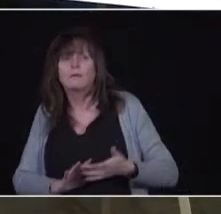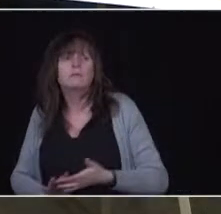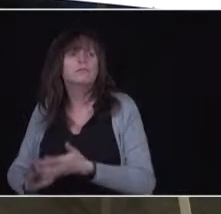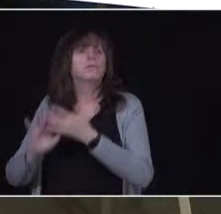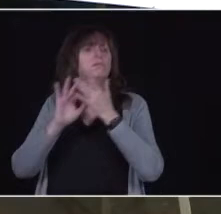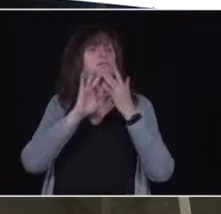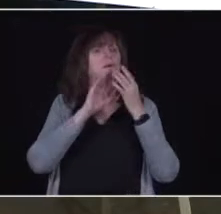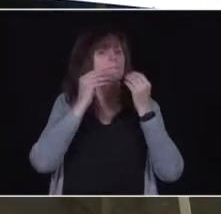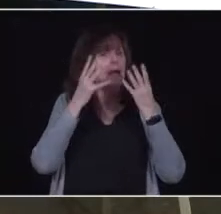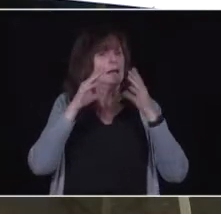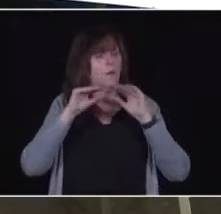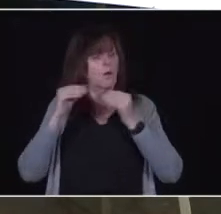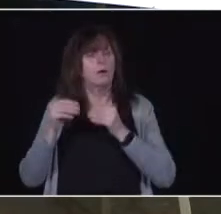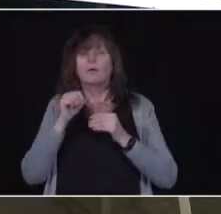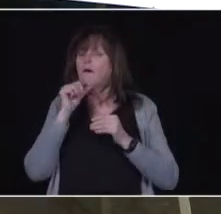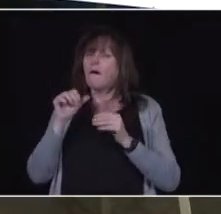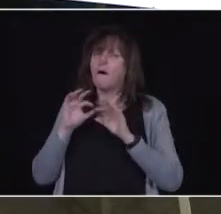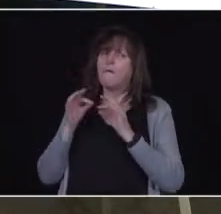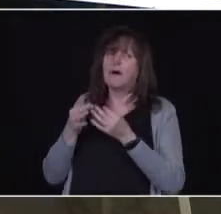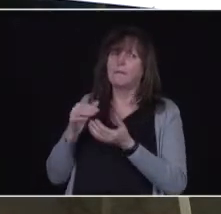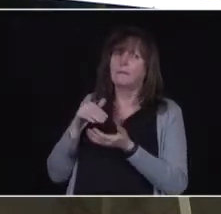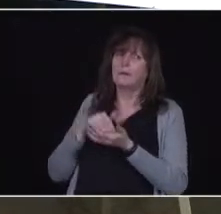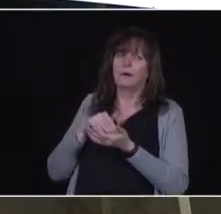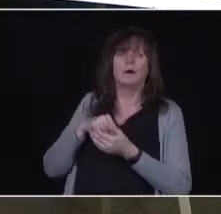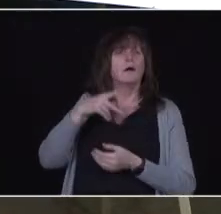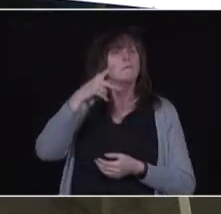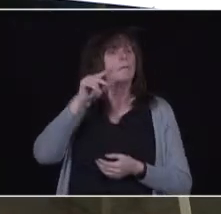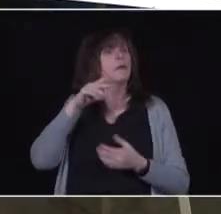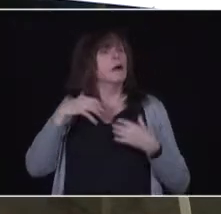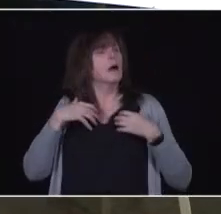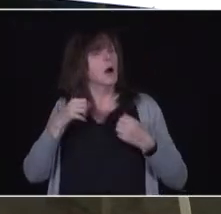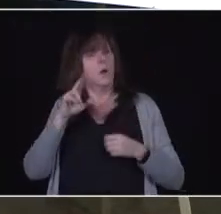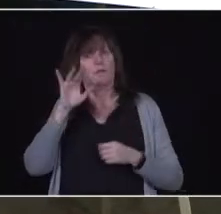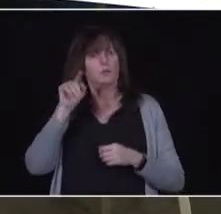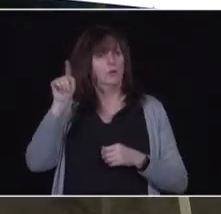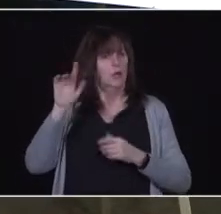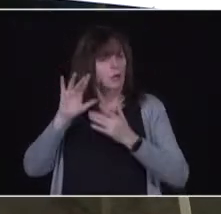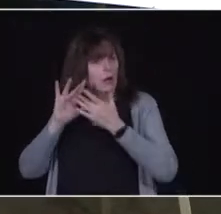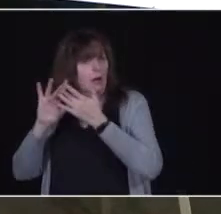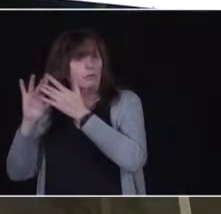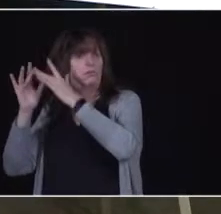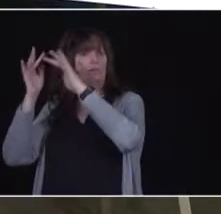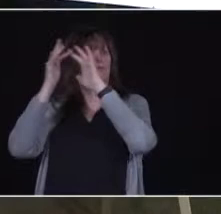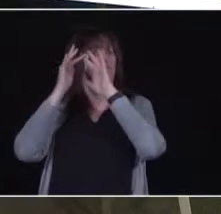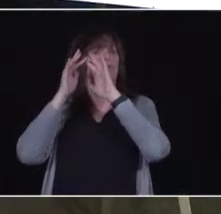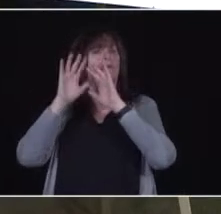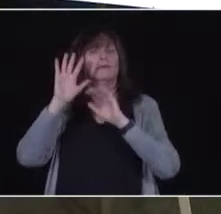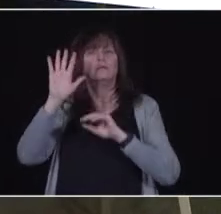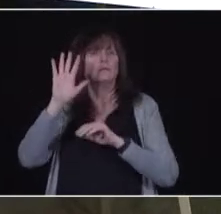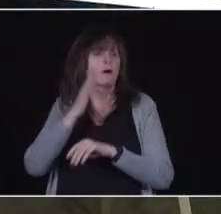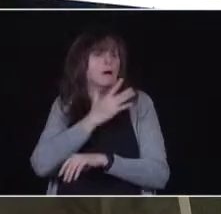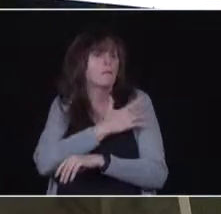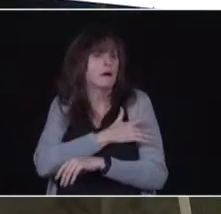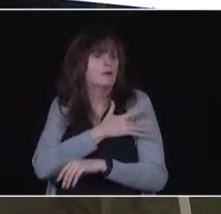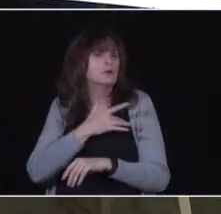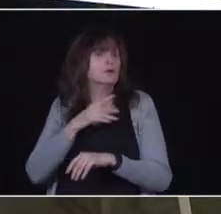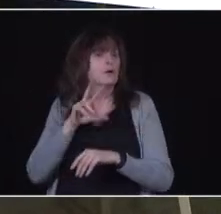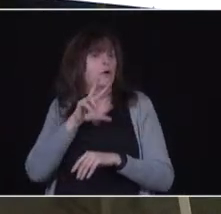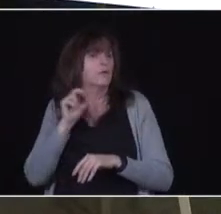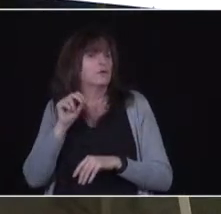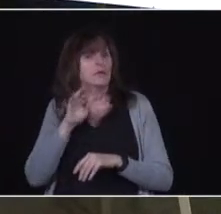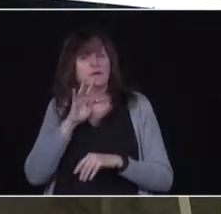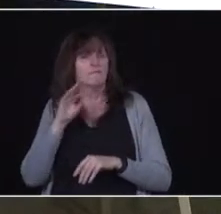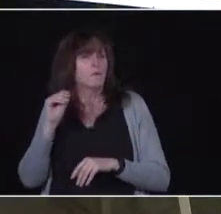most of them in seconds can pull down their list of patients, whether it is 30 or 40 or 50 of them, the number of patients in